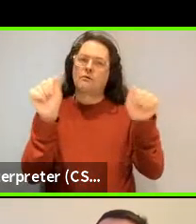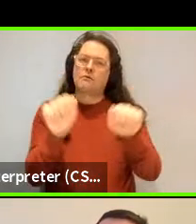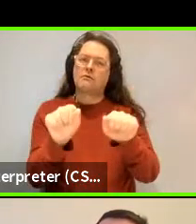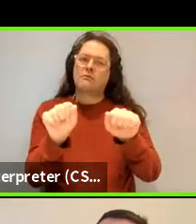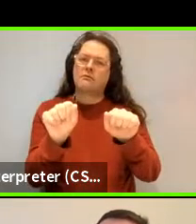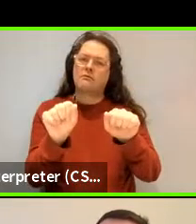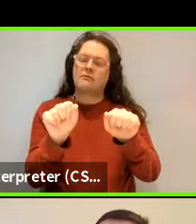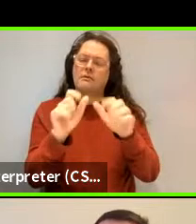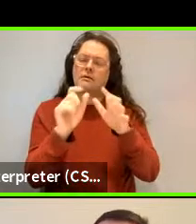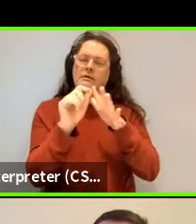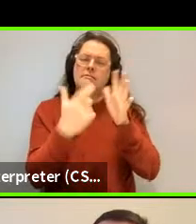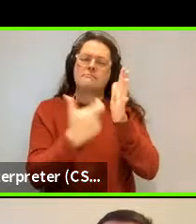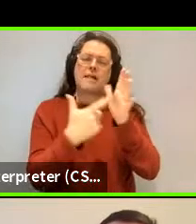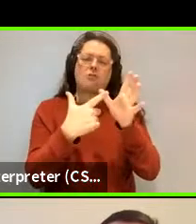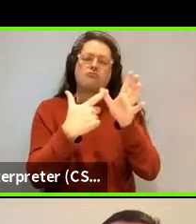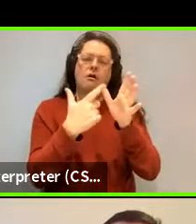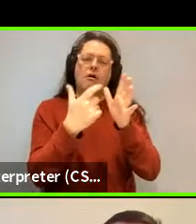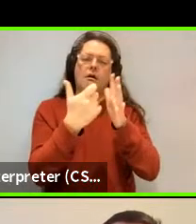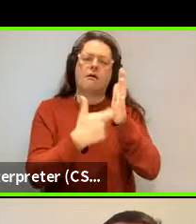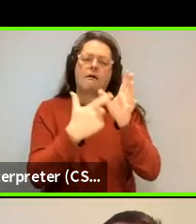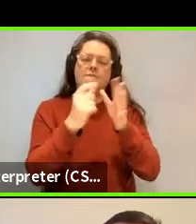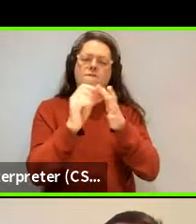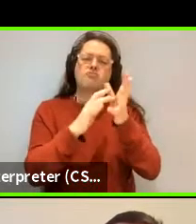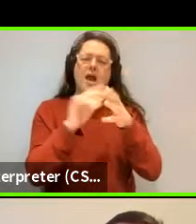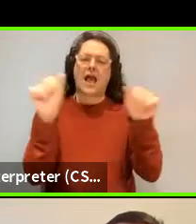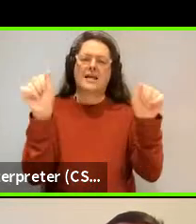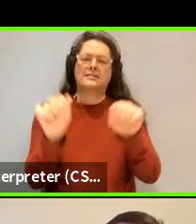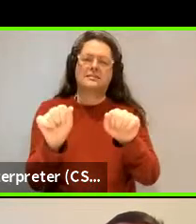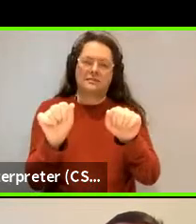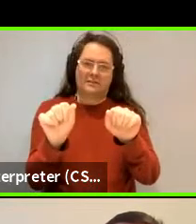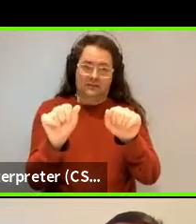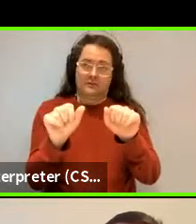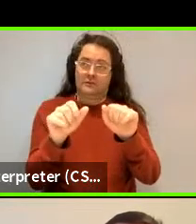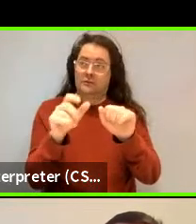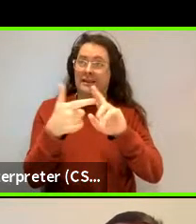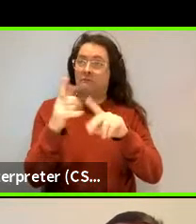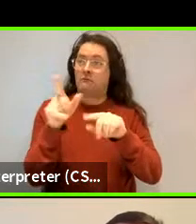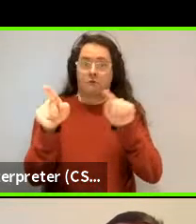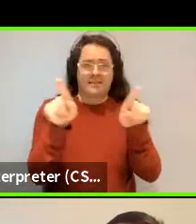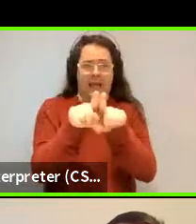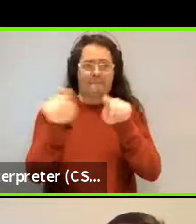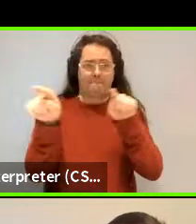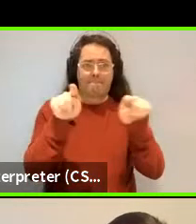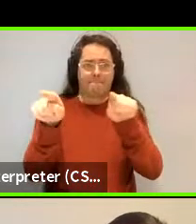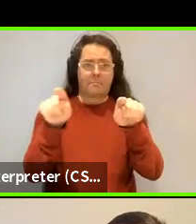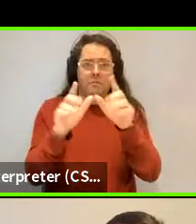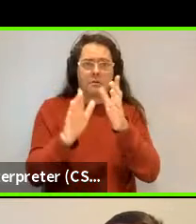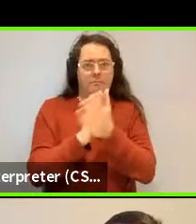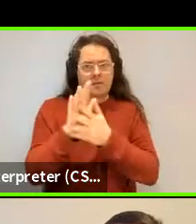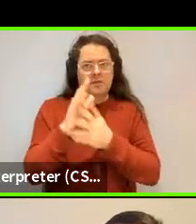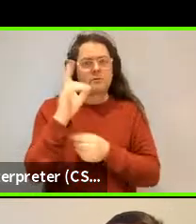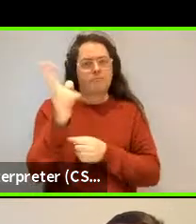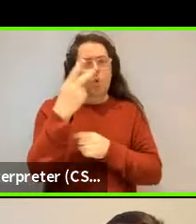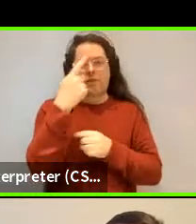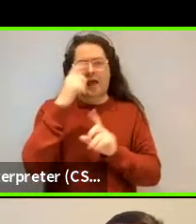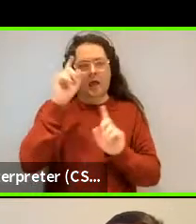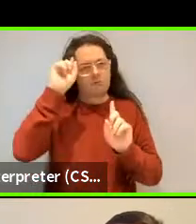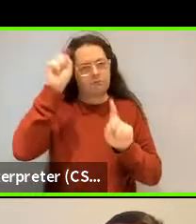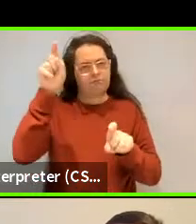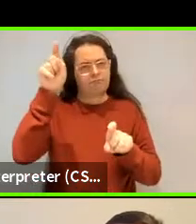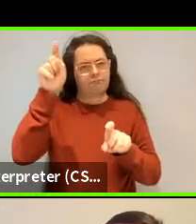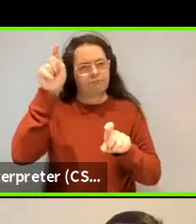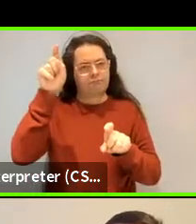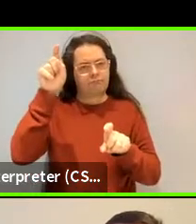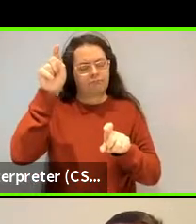when people agree on a paraphrase, then it's evidence that the paraphrase is accessible. And, and the thing that,